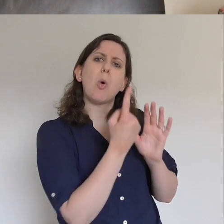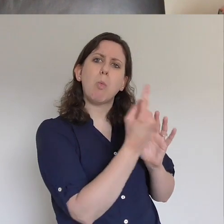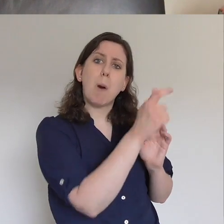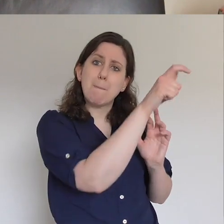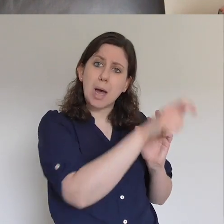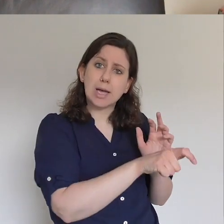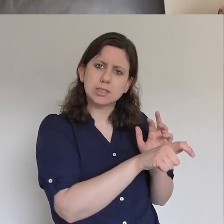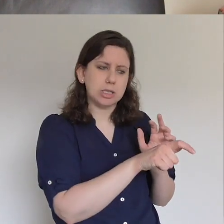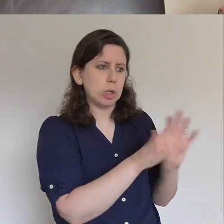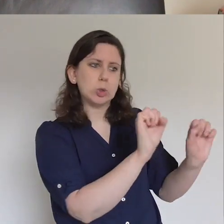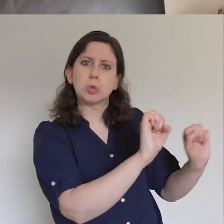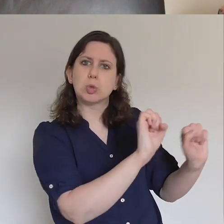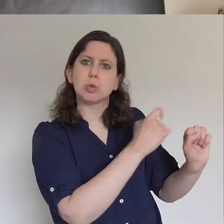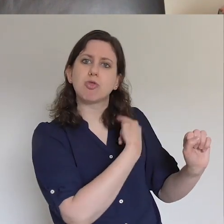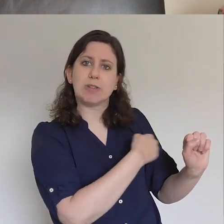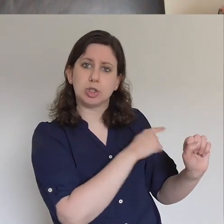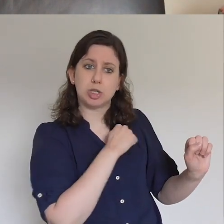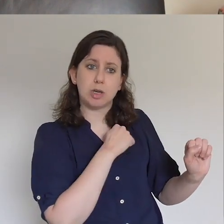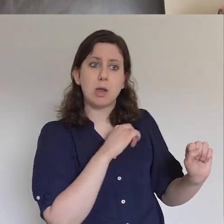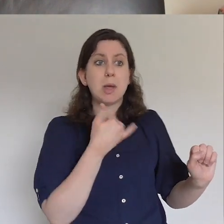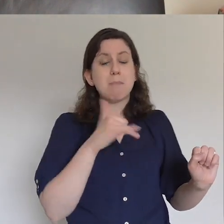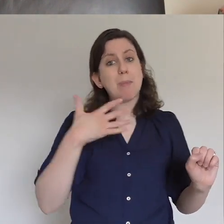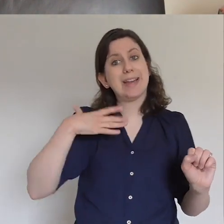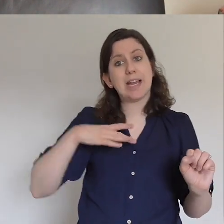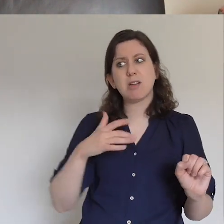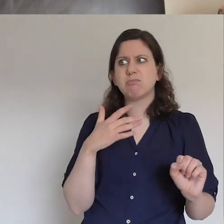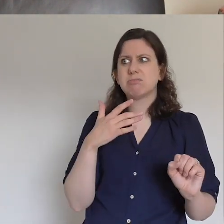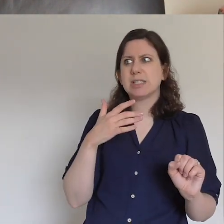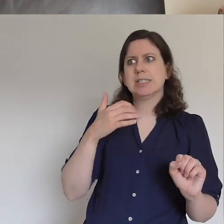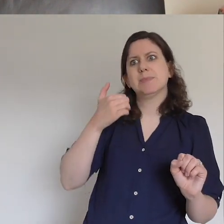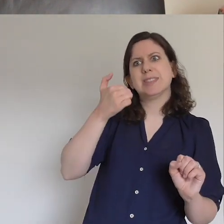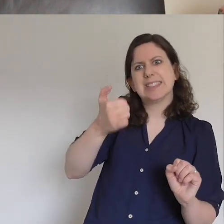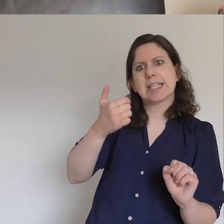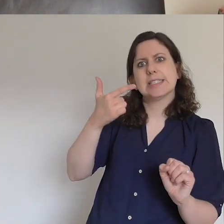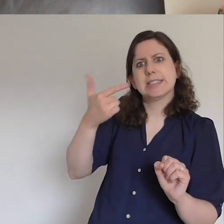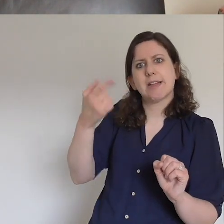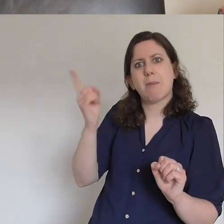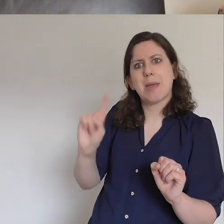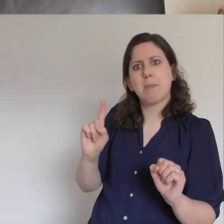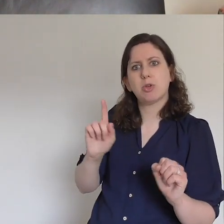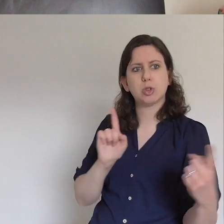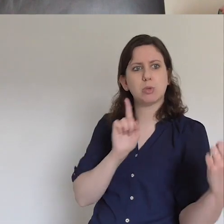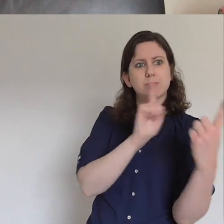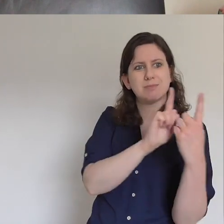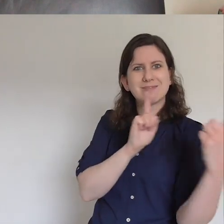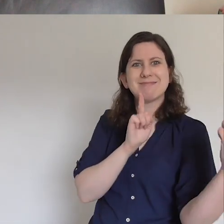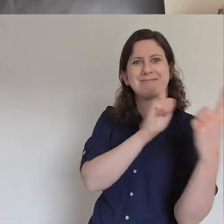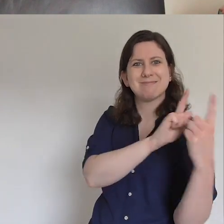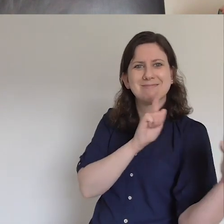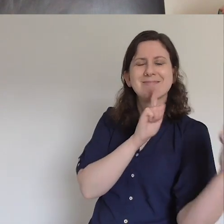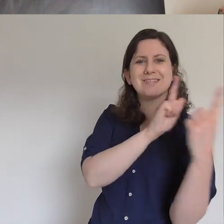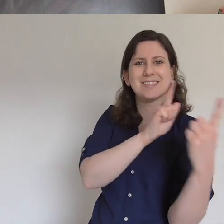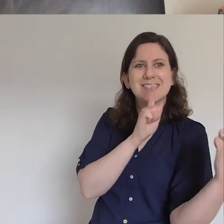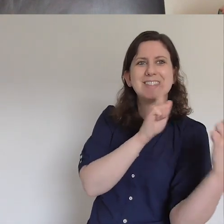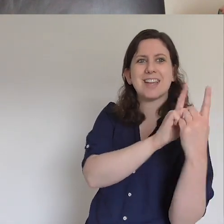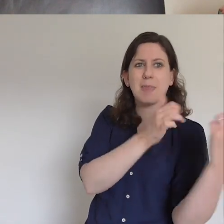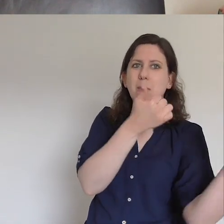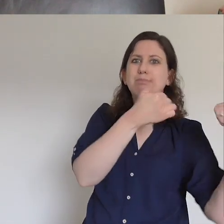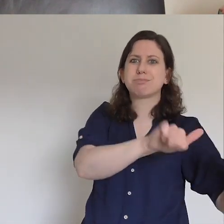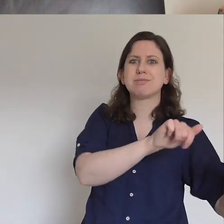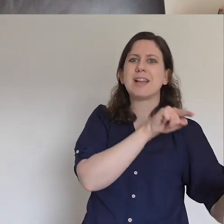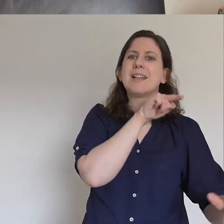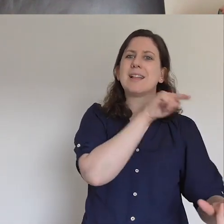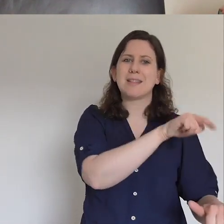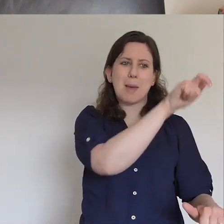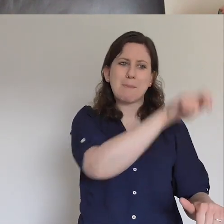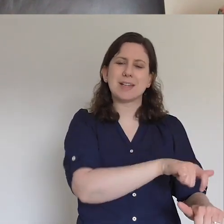journey. Someone post-decision, pre-decision. We don't want decisions we want disciples. We've all got to be empowered to play our part. We're all witnesses. My friend